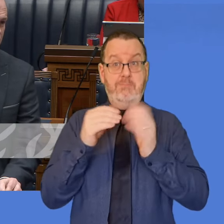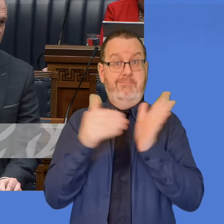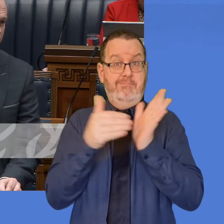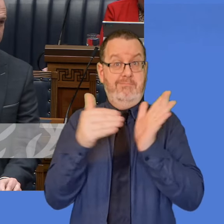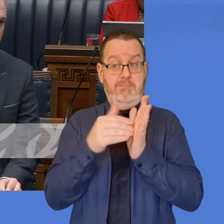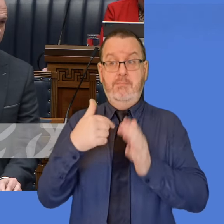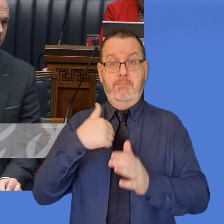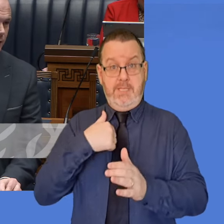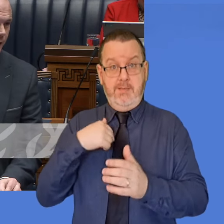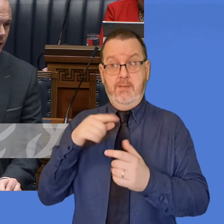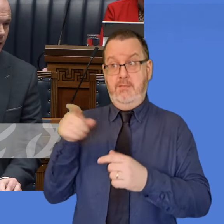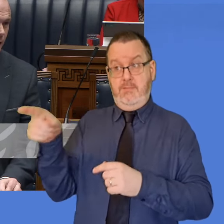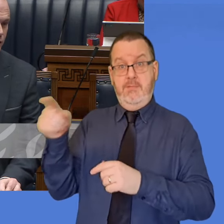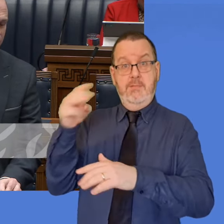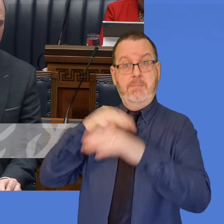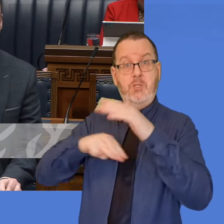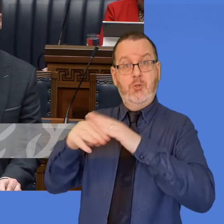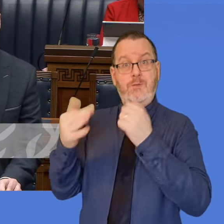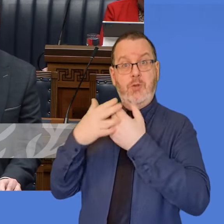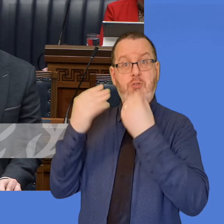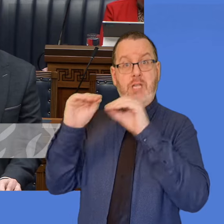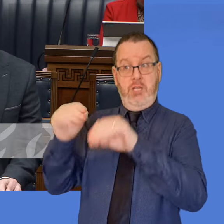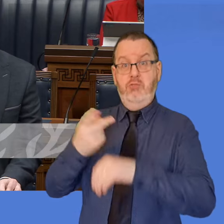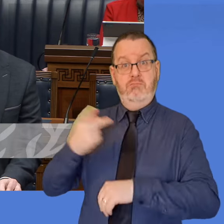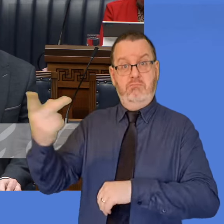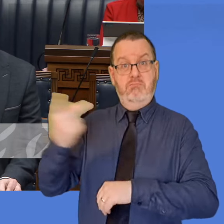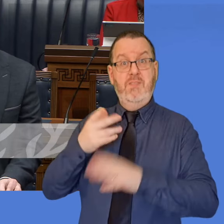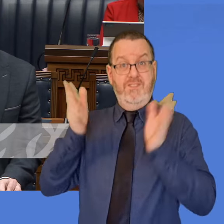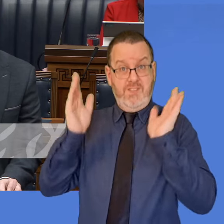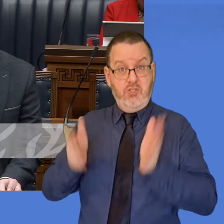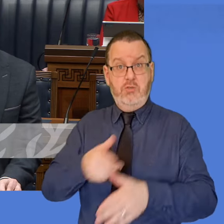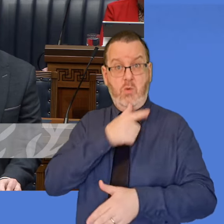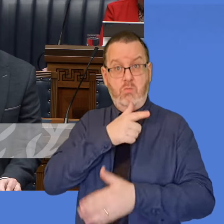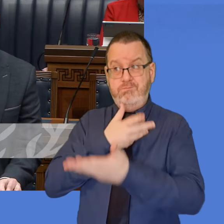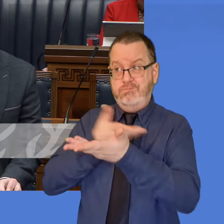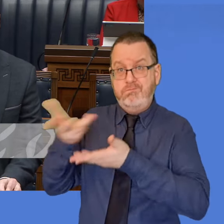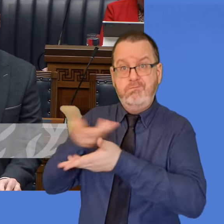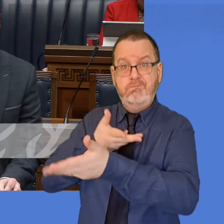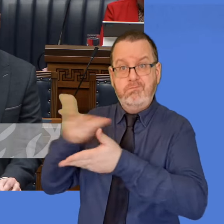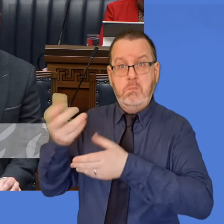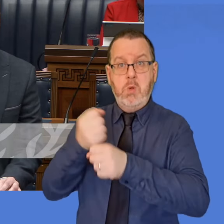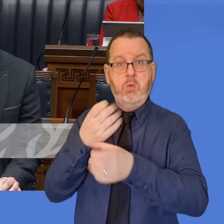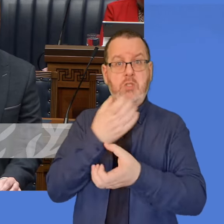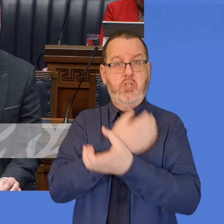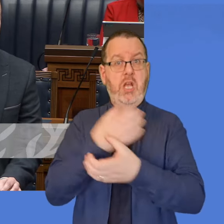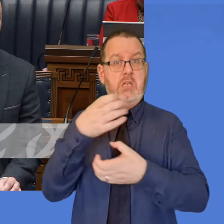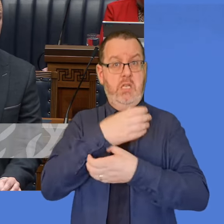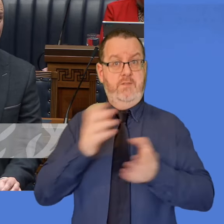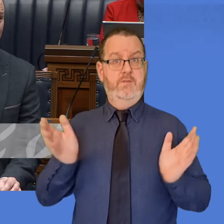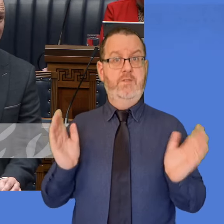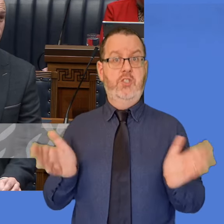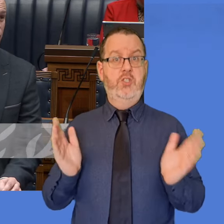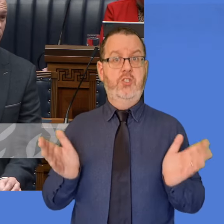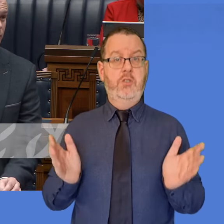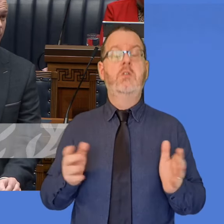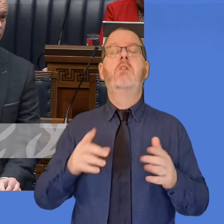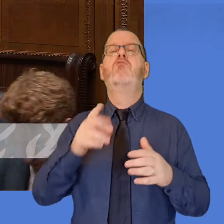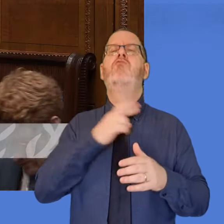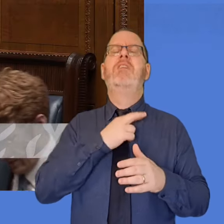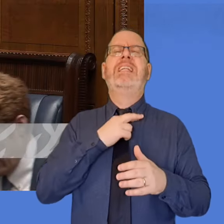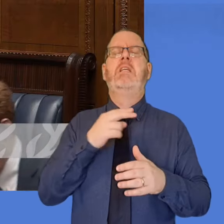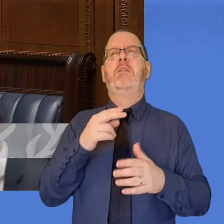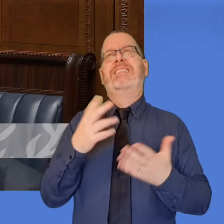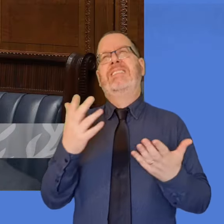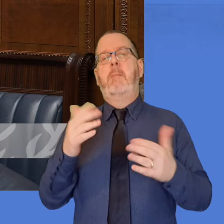myself and the Education Minister in relation to childcare. As I have said, it is primarily the responsibility